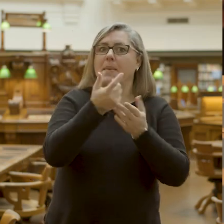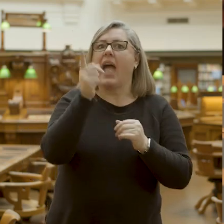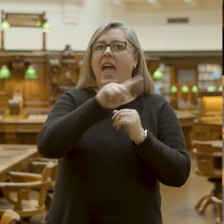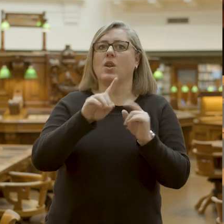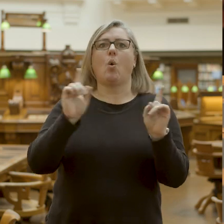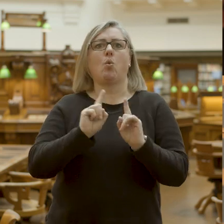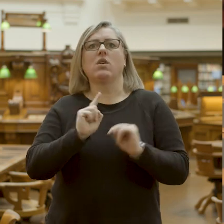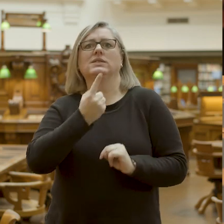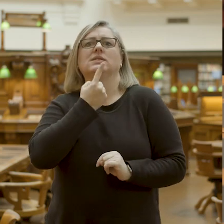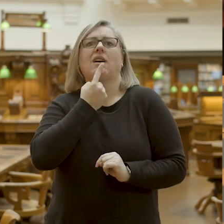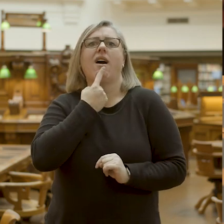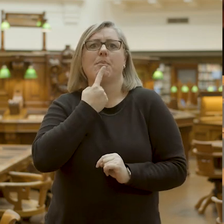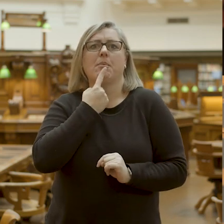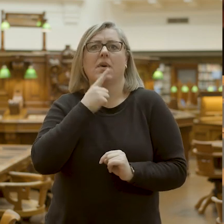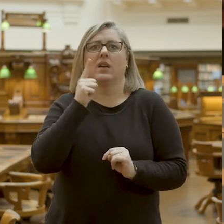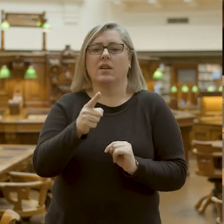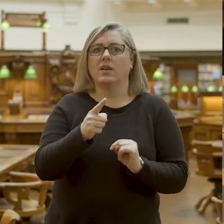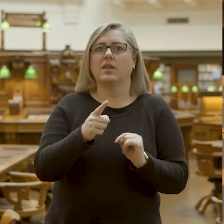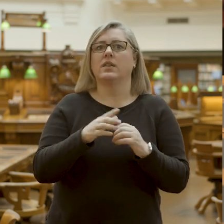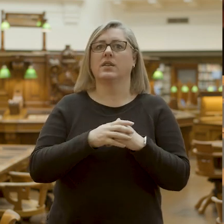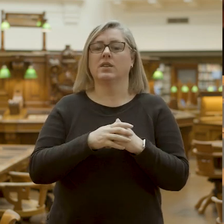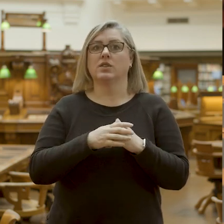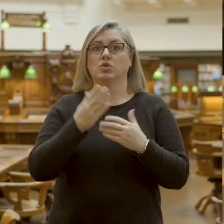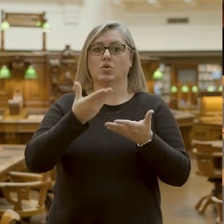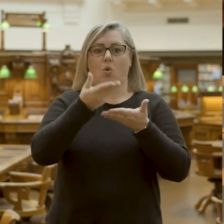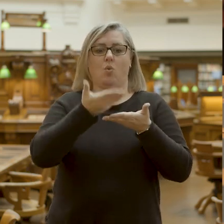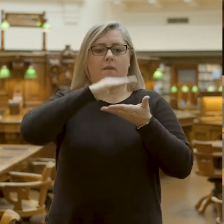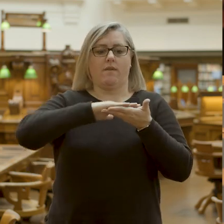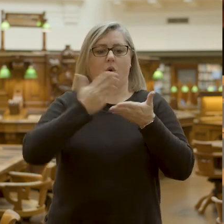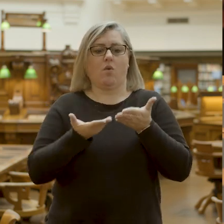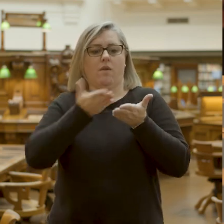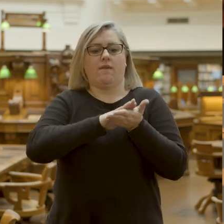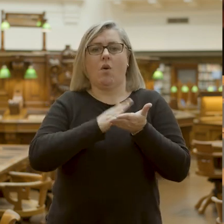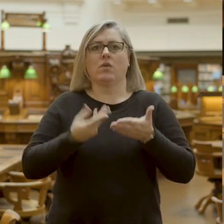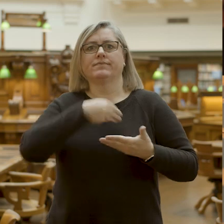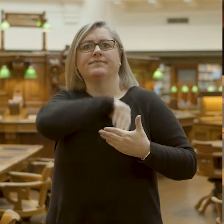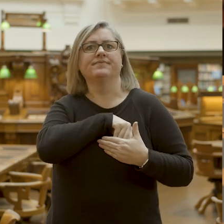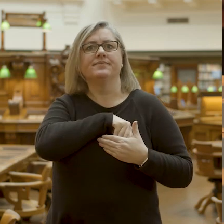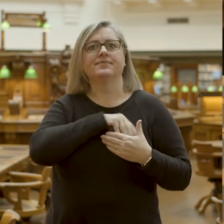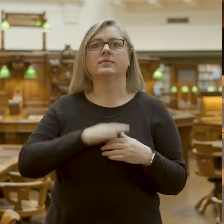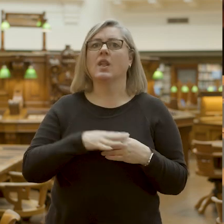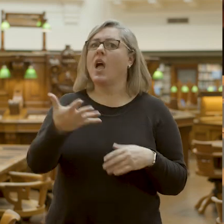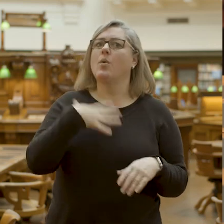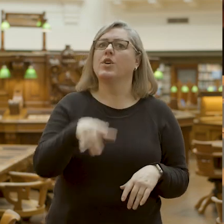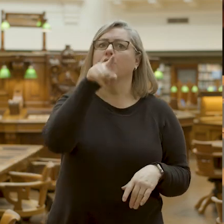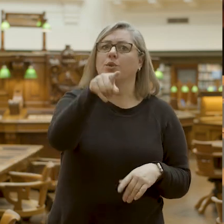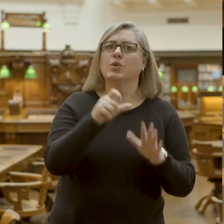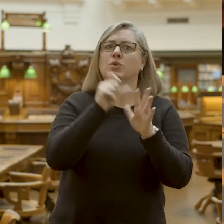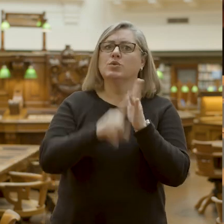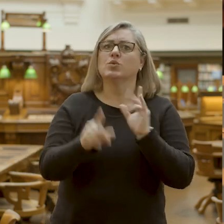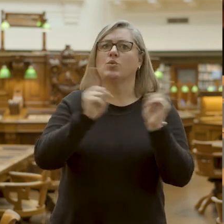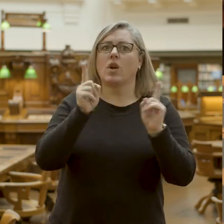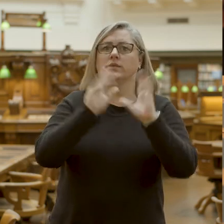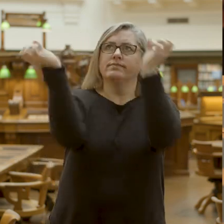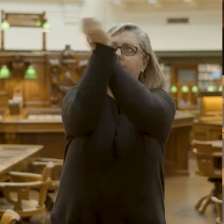You'll see why in a second. I'm to just fold this up here for safe keeping. Now, what I'd like you to do for me is to